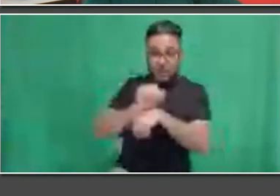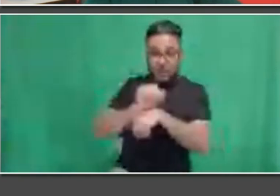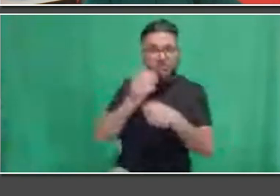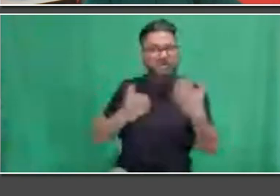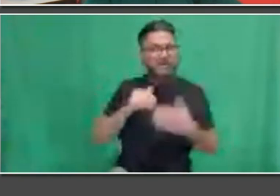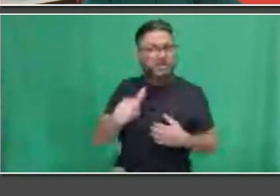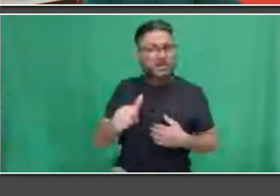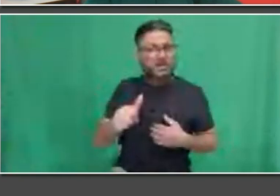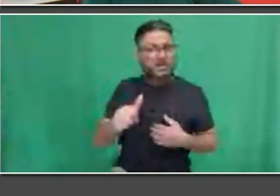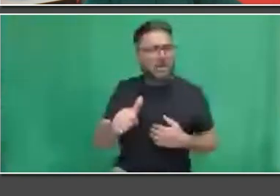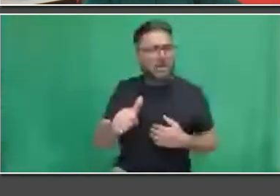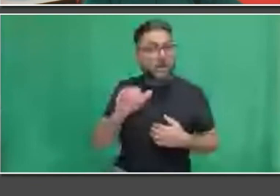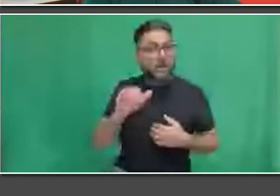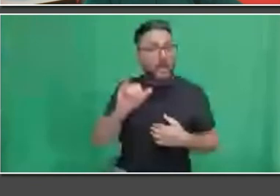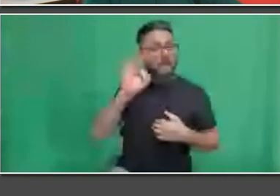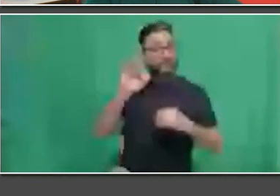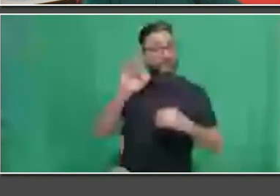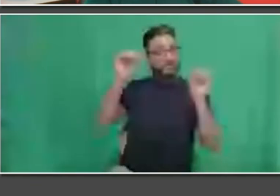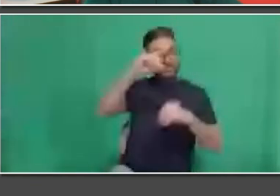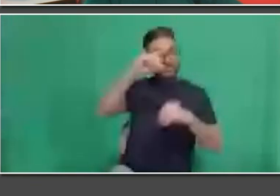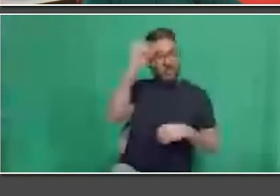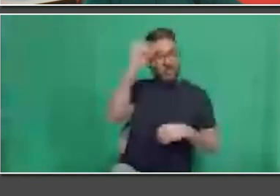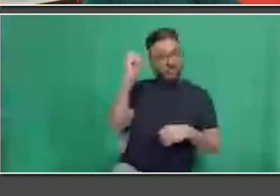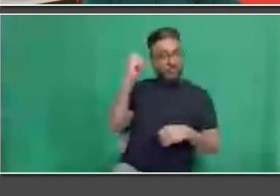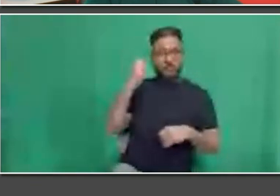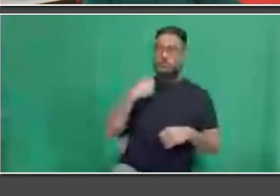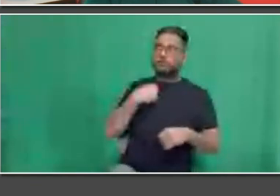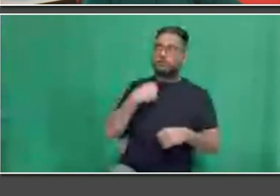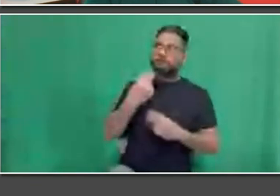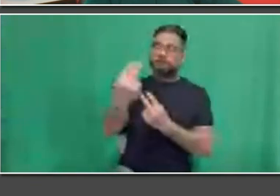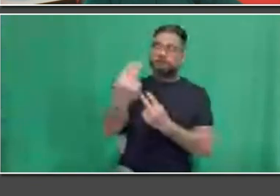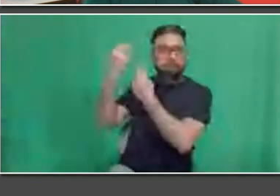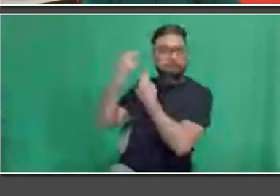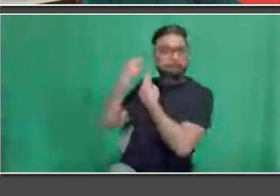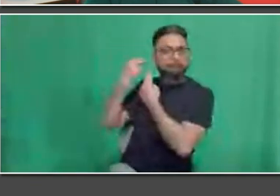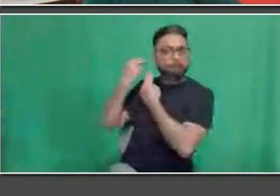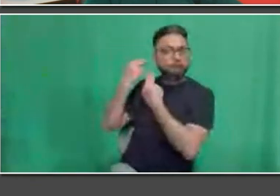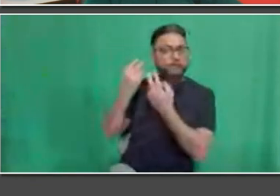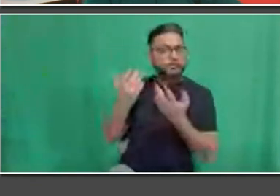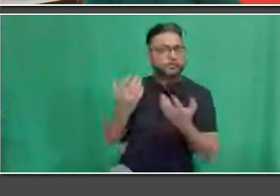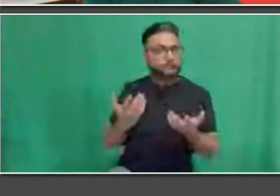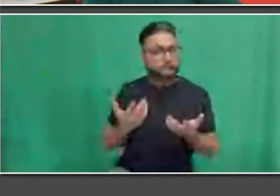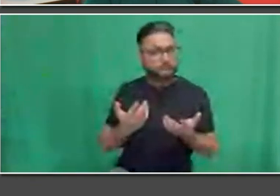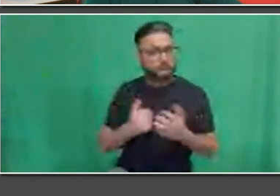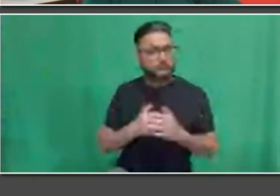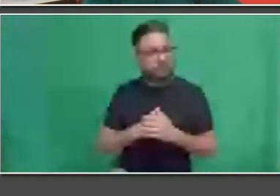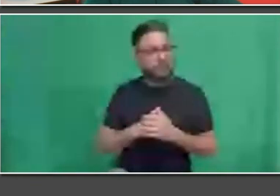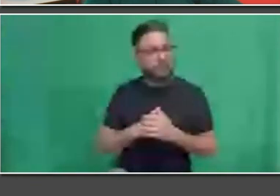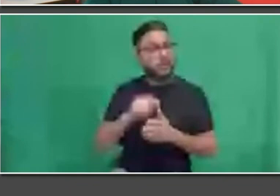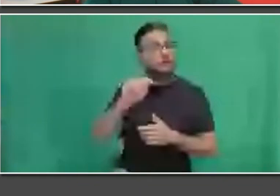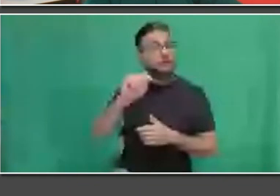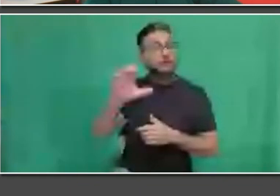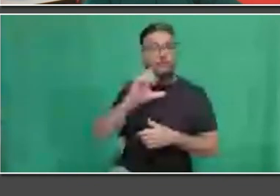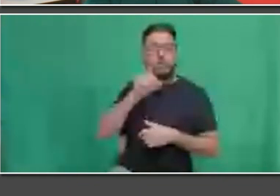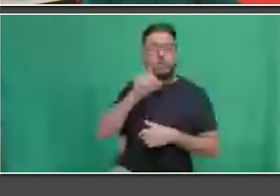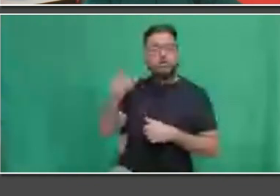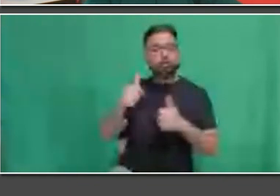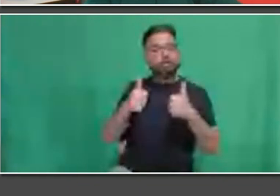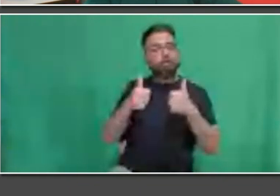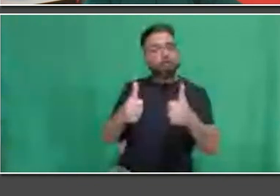didn't TTC make it a point to tell everyone how awesome a place it is, how great they are to work, the opportunities they offer?